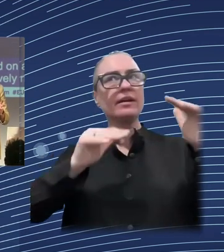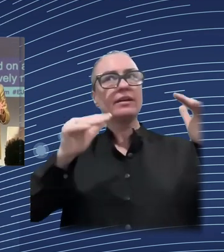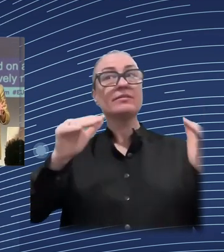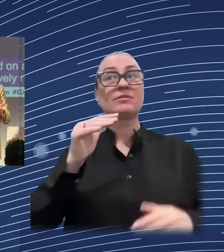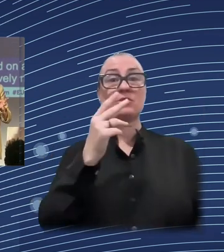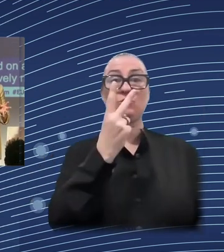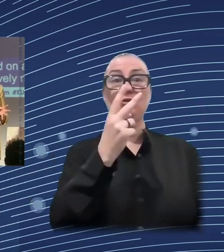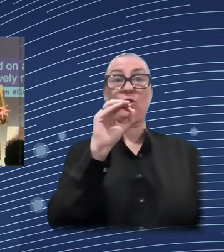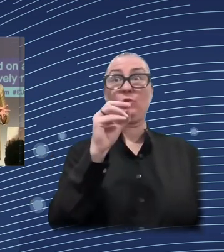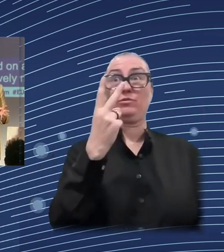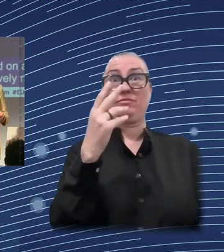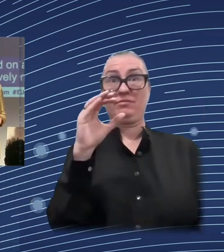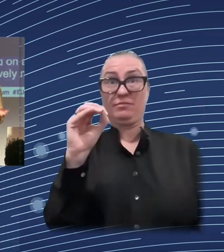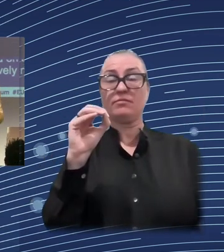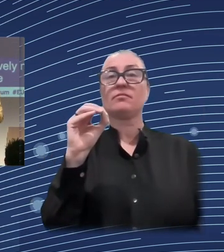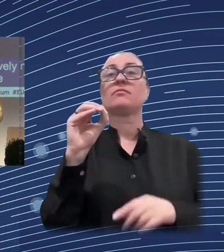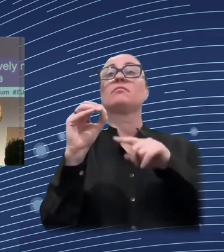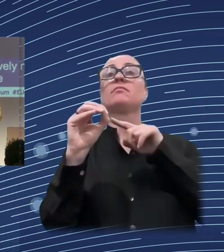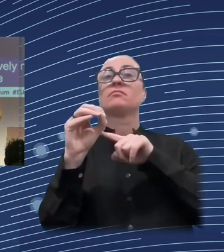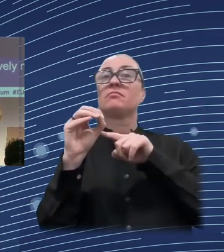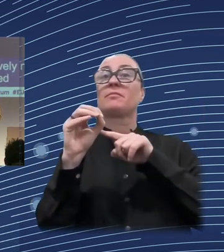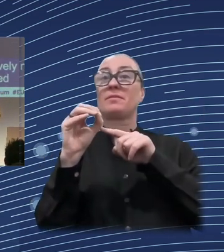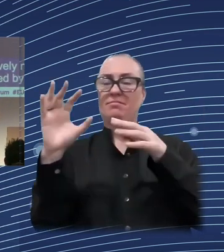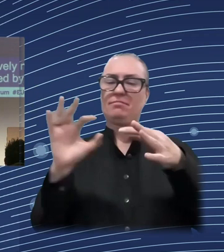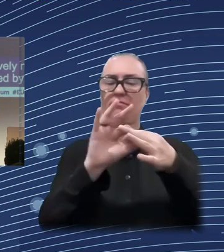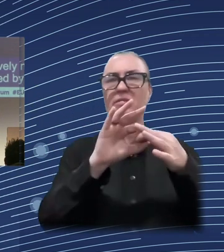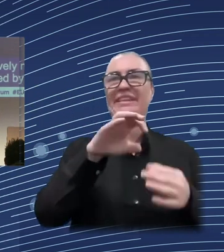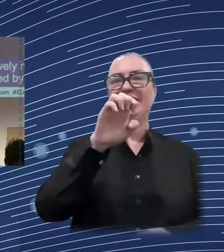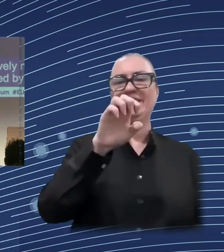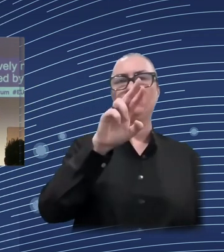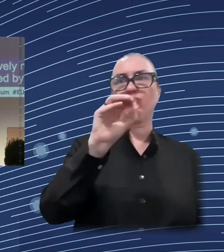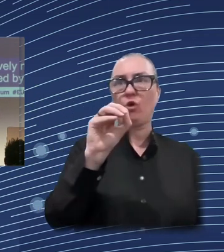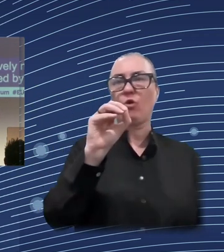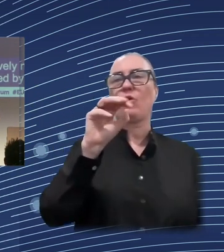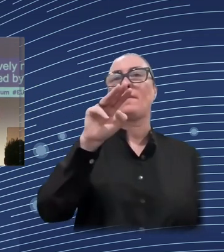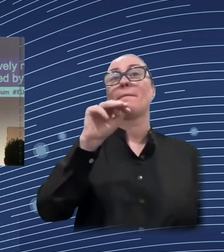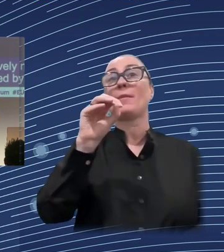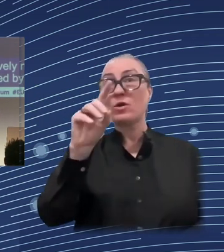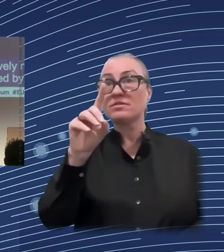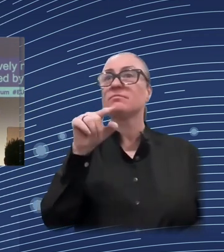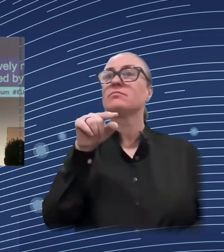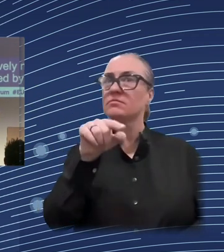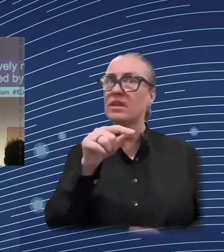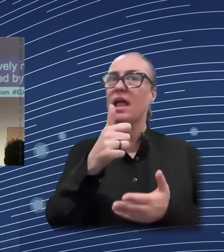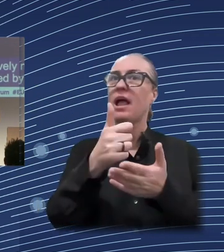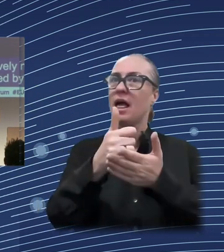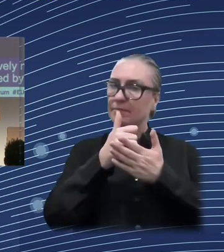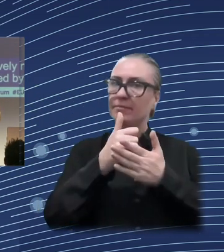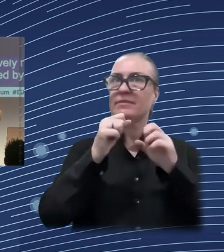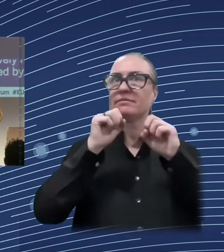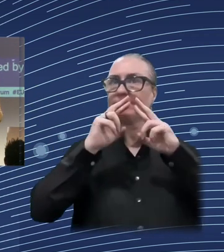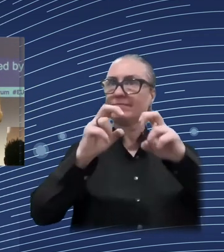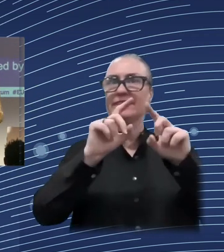housed by the government department or tends to be owned and housed by an academic institute and only used for academic